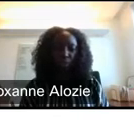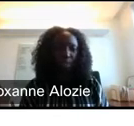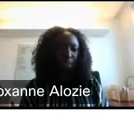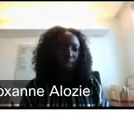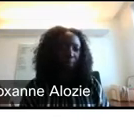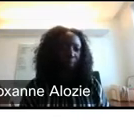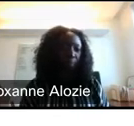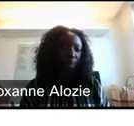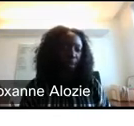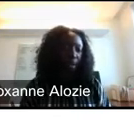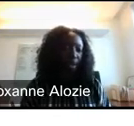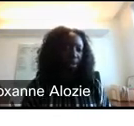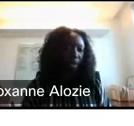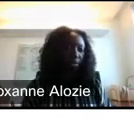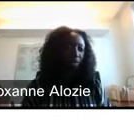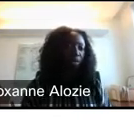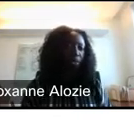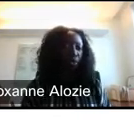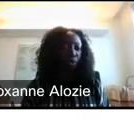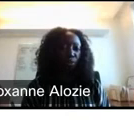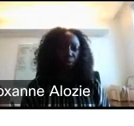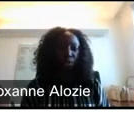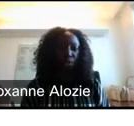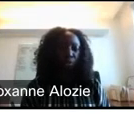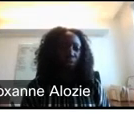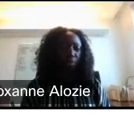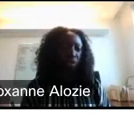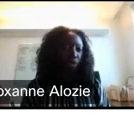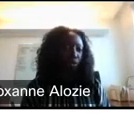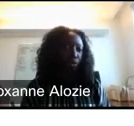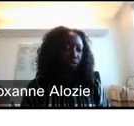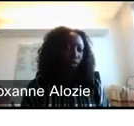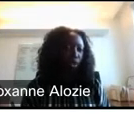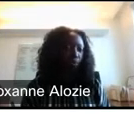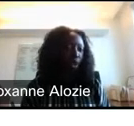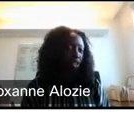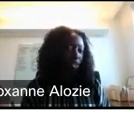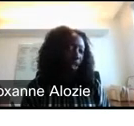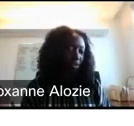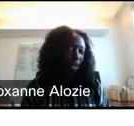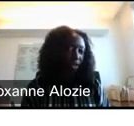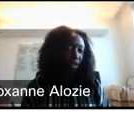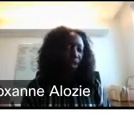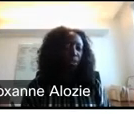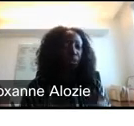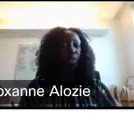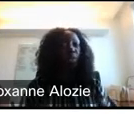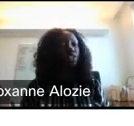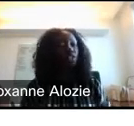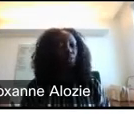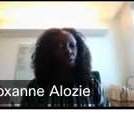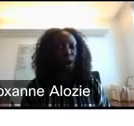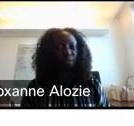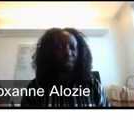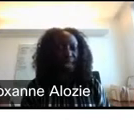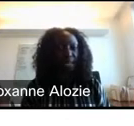that you're able to see them. Okay, so let me talk you through a little let me talk you through the project life cycle. So one of the